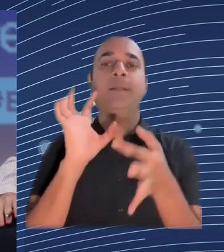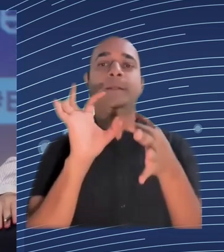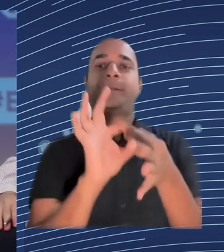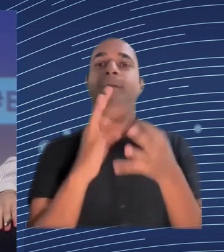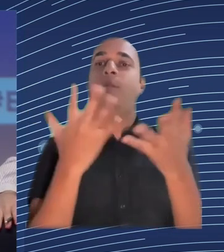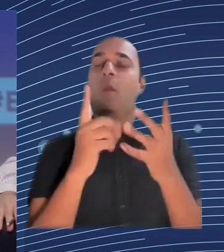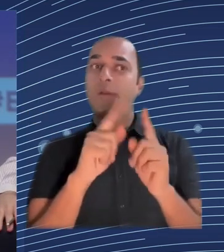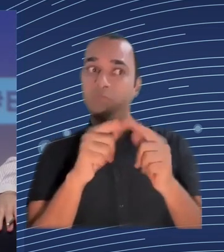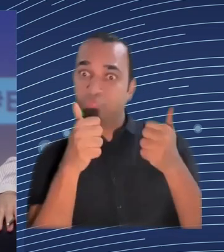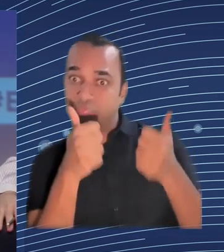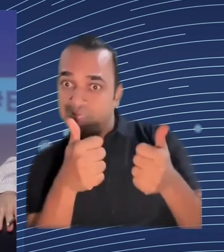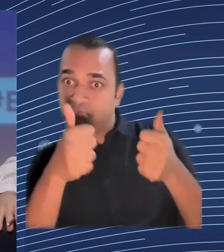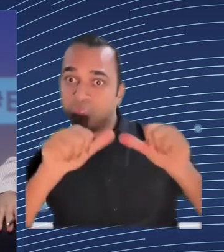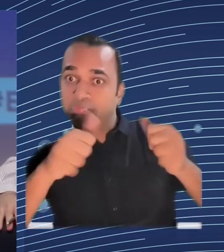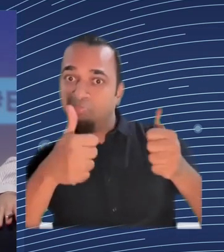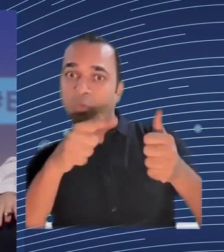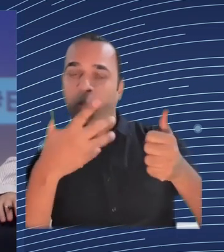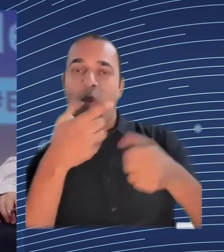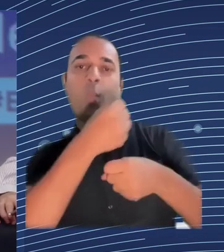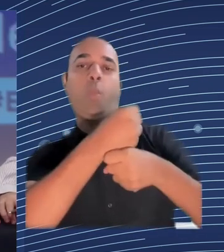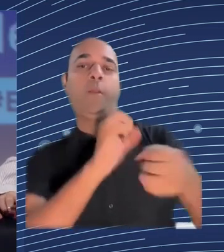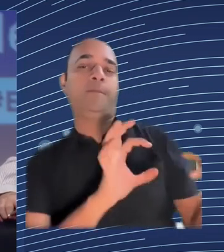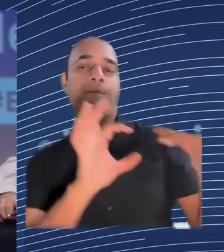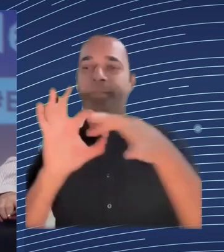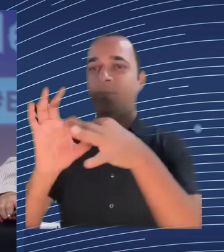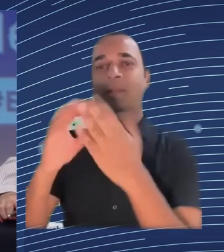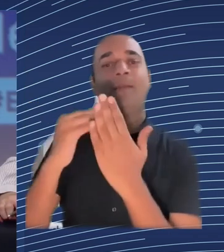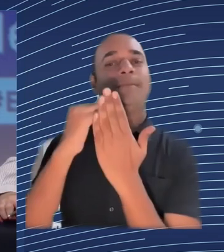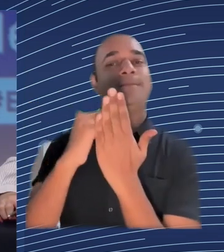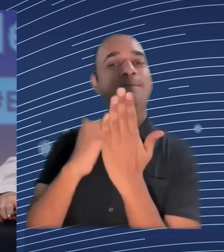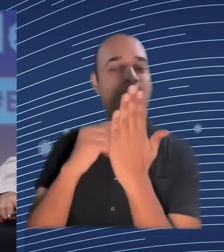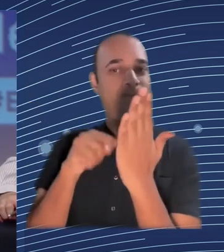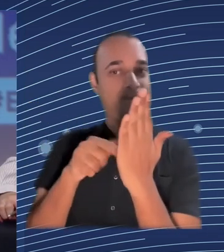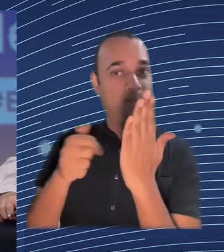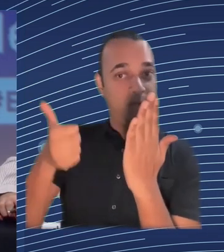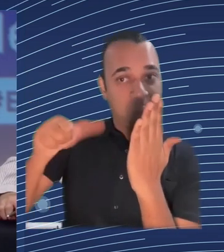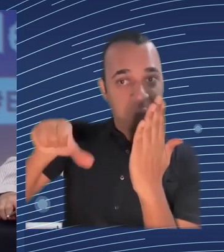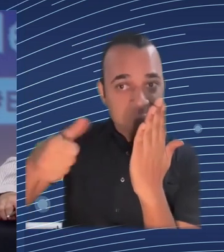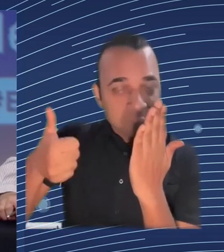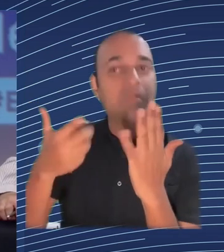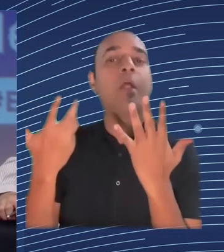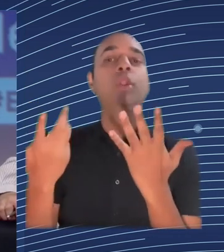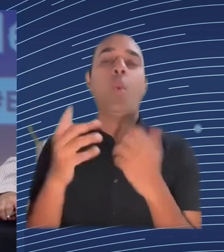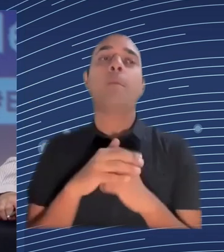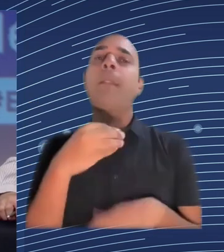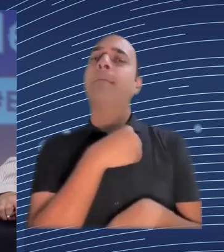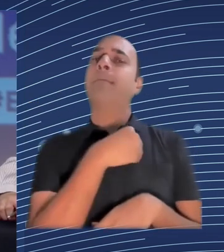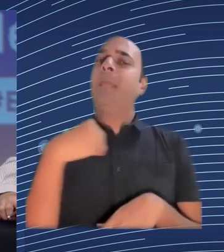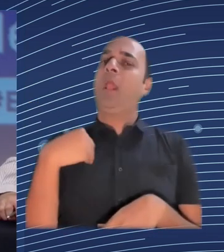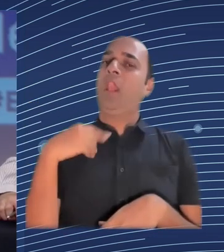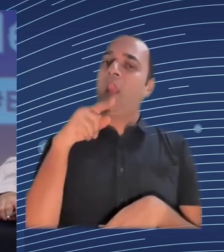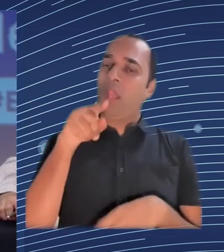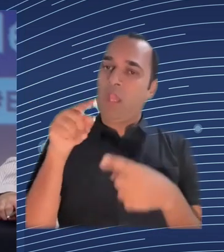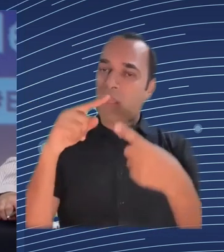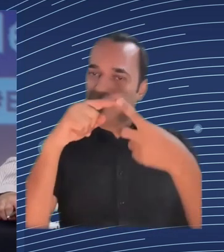suitable medical findings may not be passed on passed on to the employer